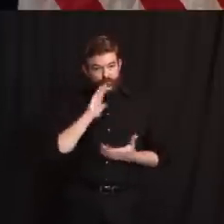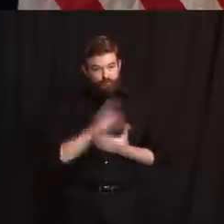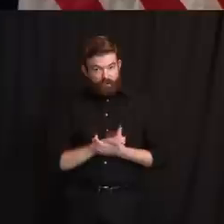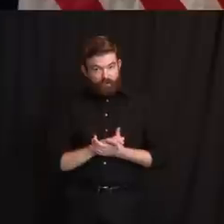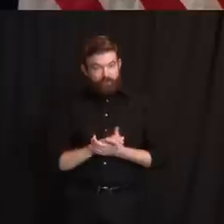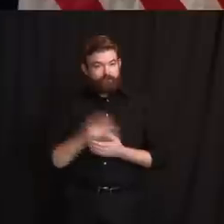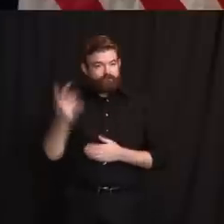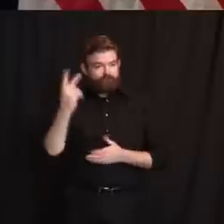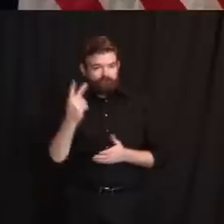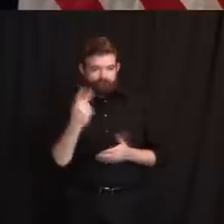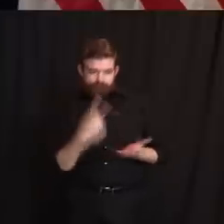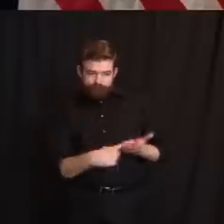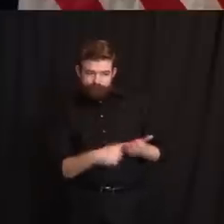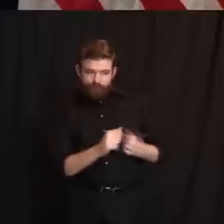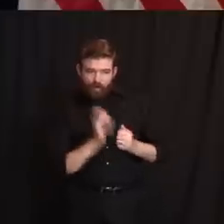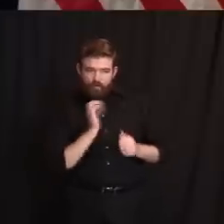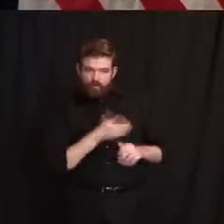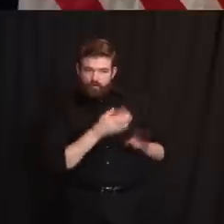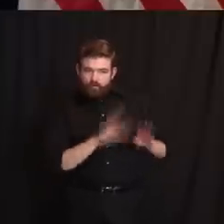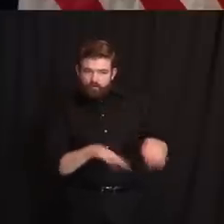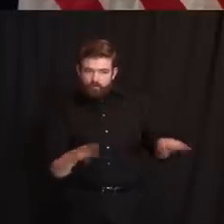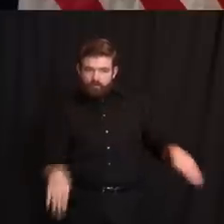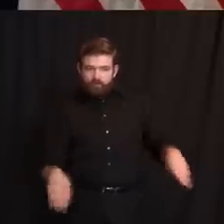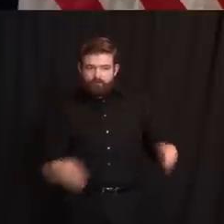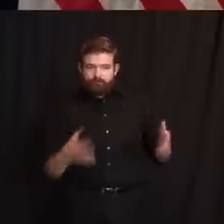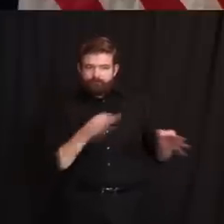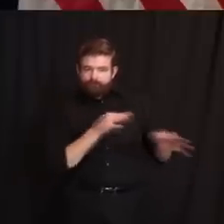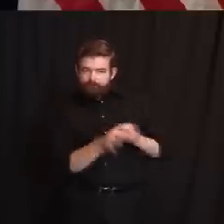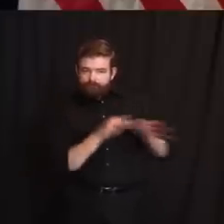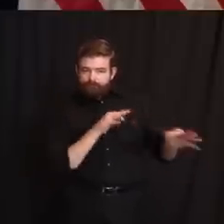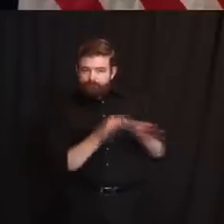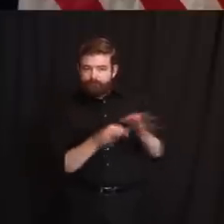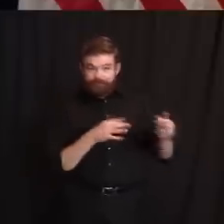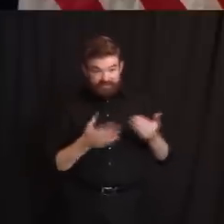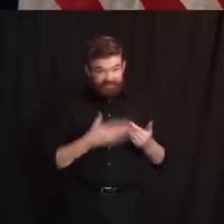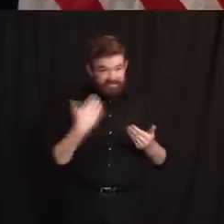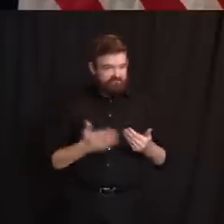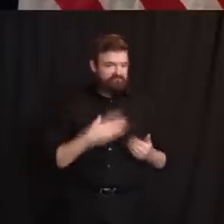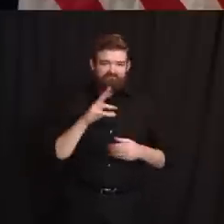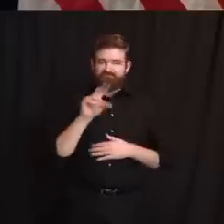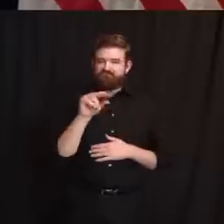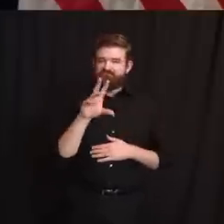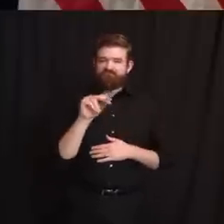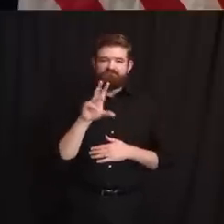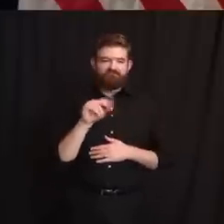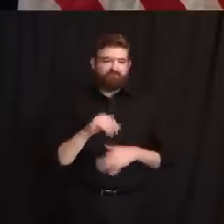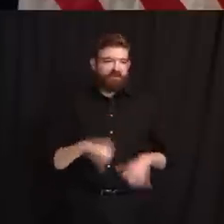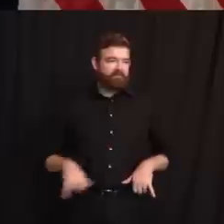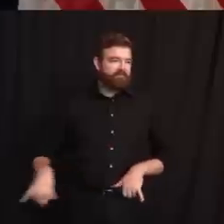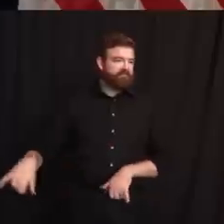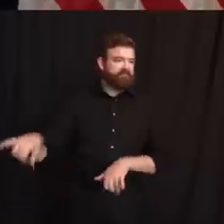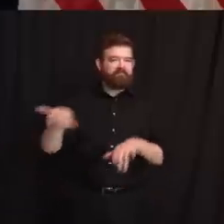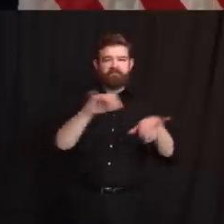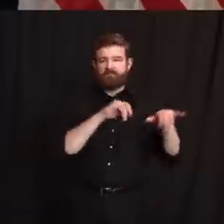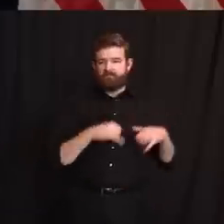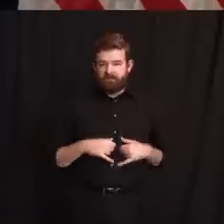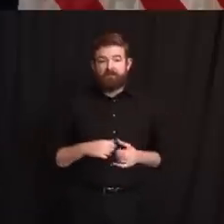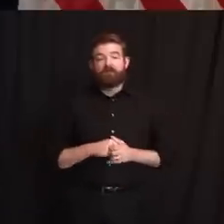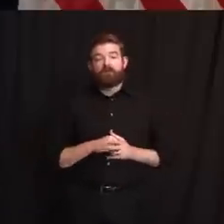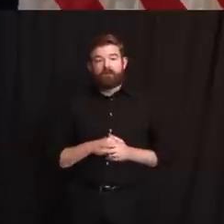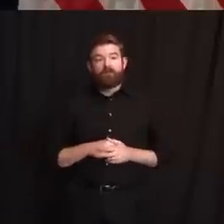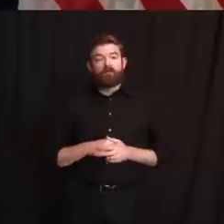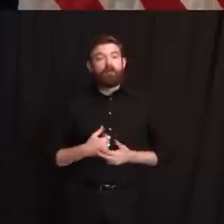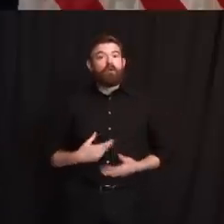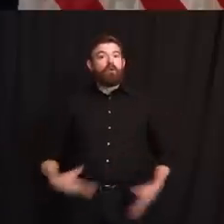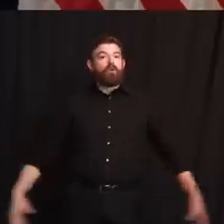know, what does that look like? And it'll be, it won't be easy for any of us in a strange sort of way. When you shut the place down, it's a black